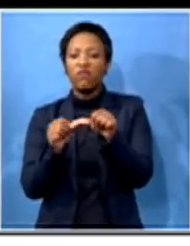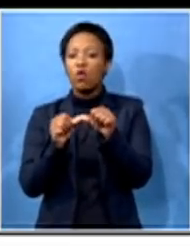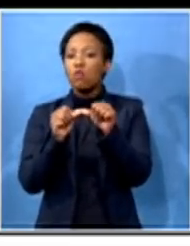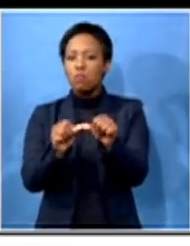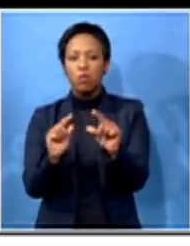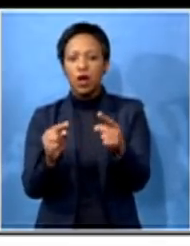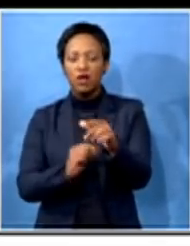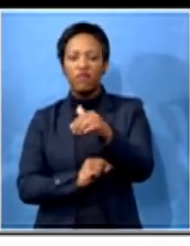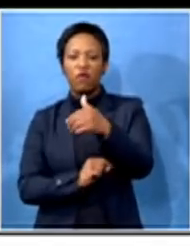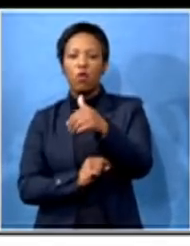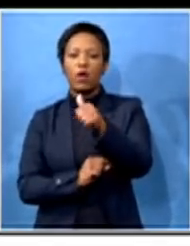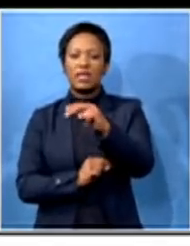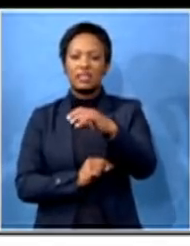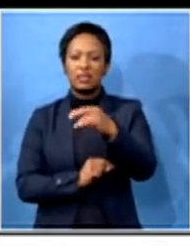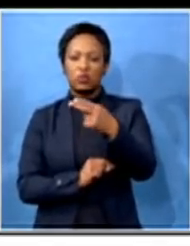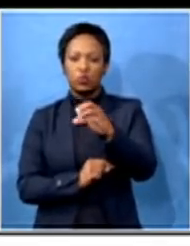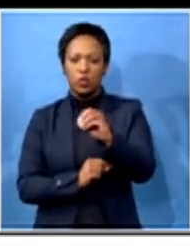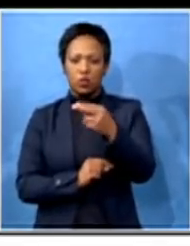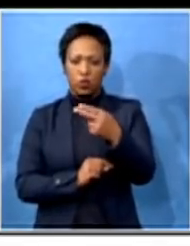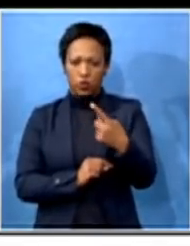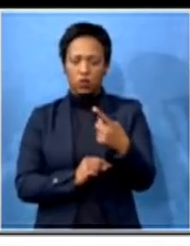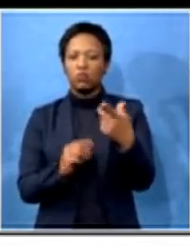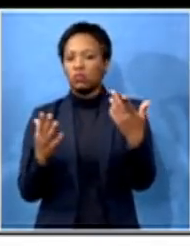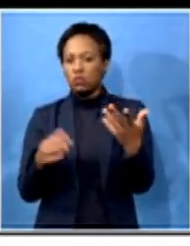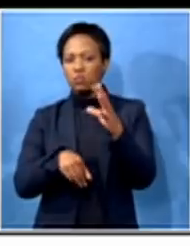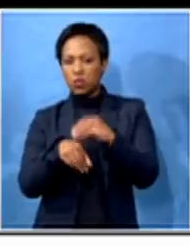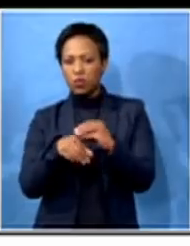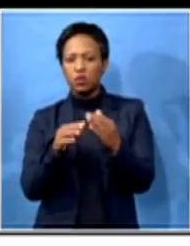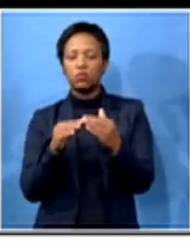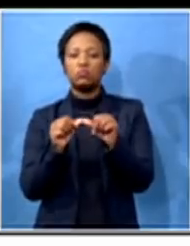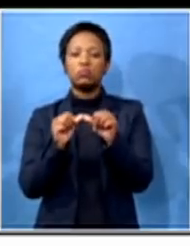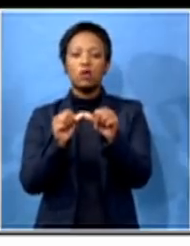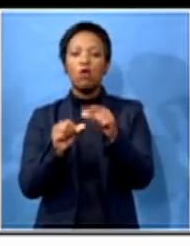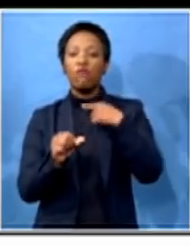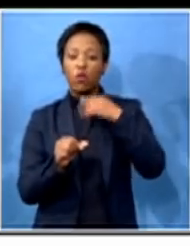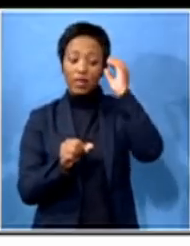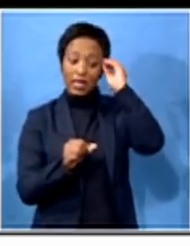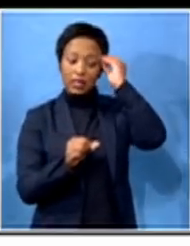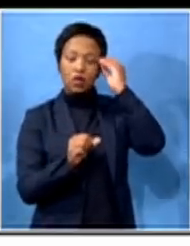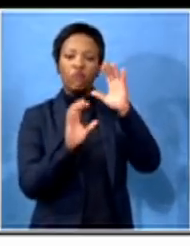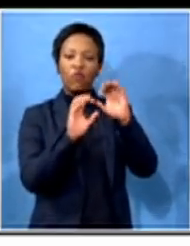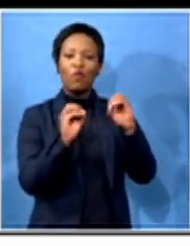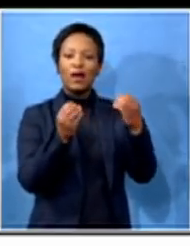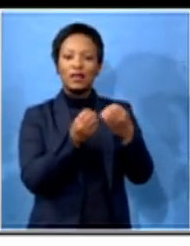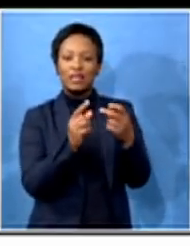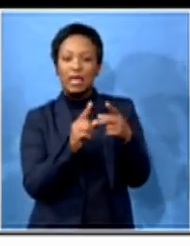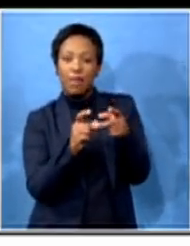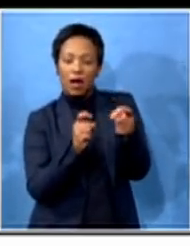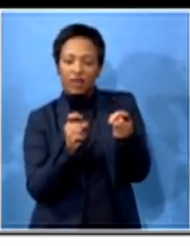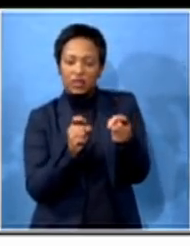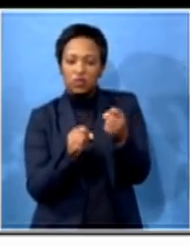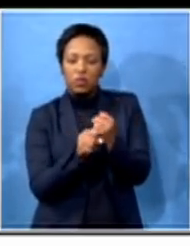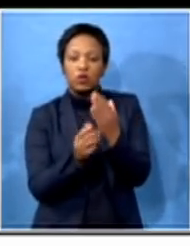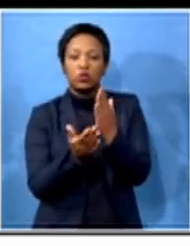2021? Some of the factors you take broadly overall in the interest of the organization and the governance and ensuring that your